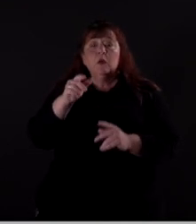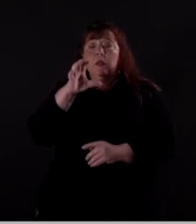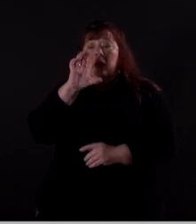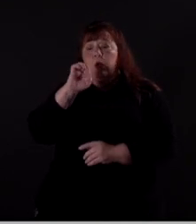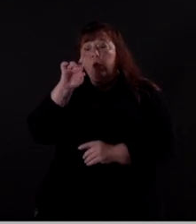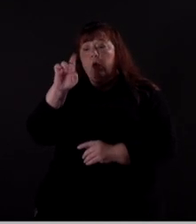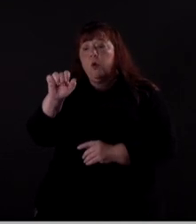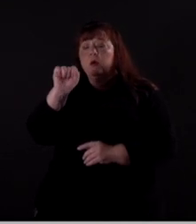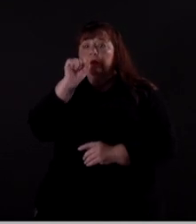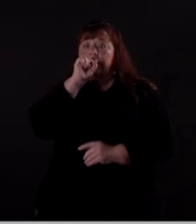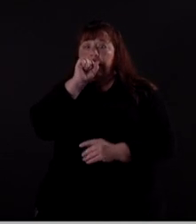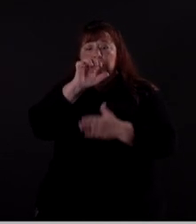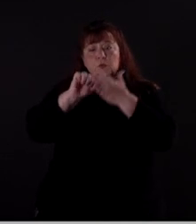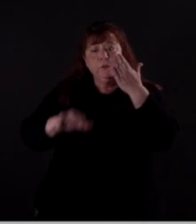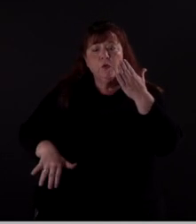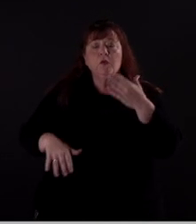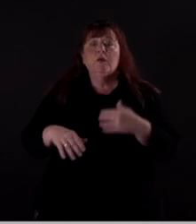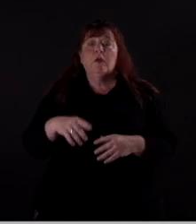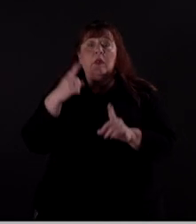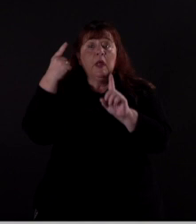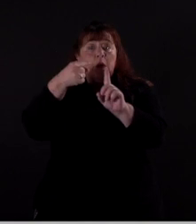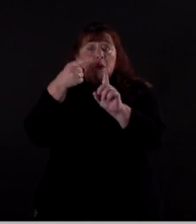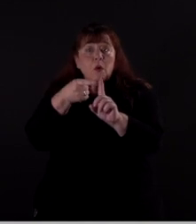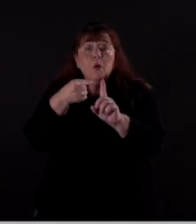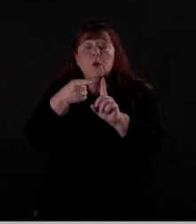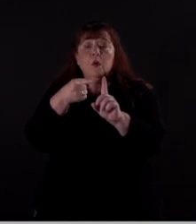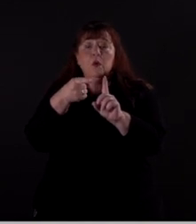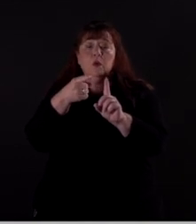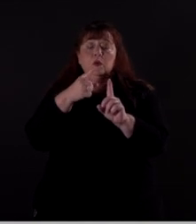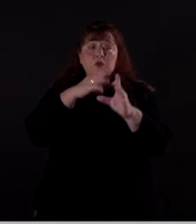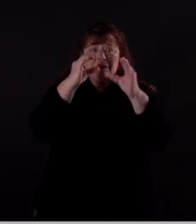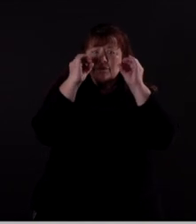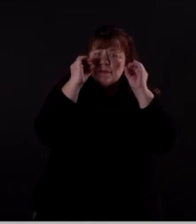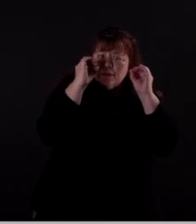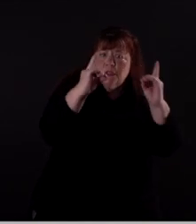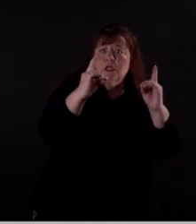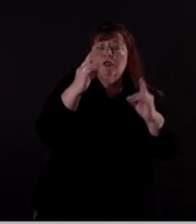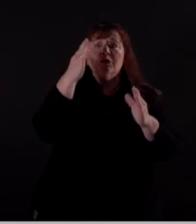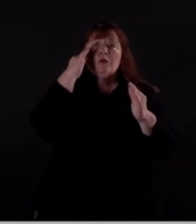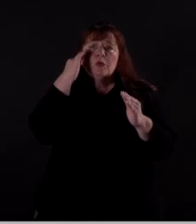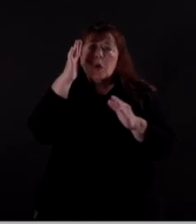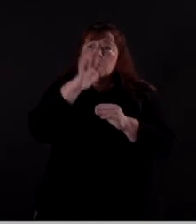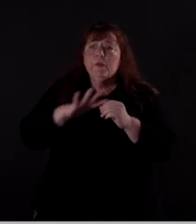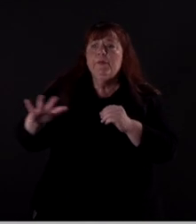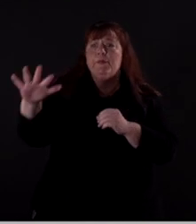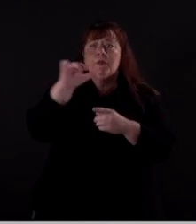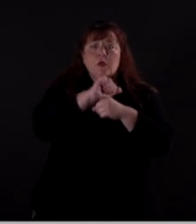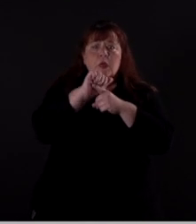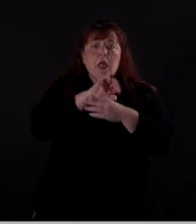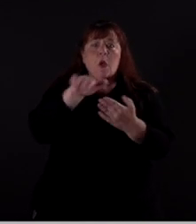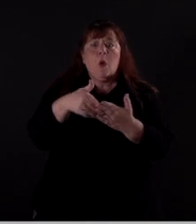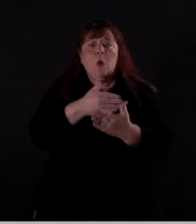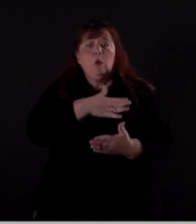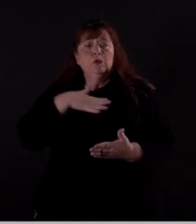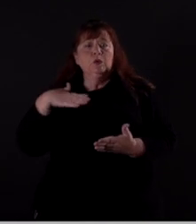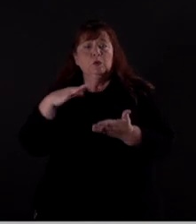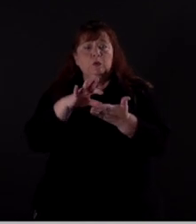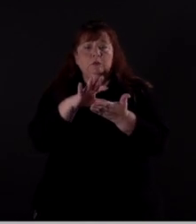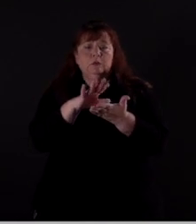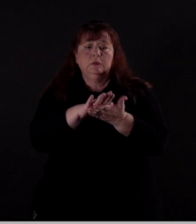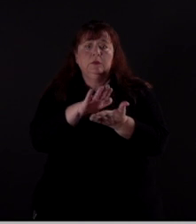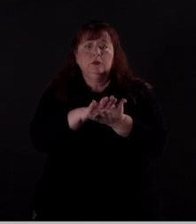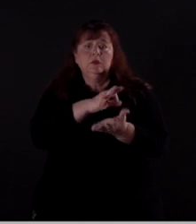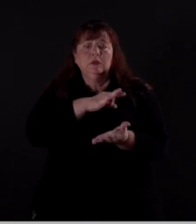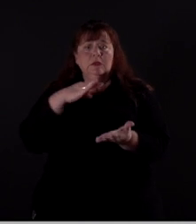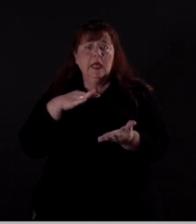The whole goal with Safe to Tell was really doing education and awareness in the community, training all school staff, whether you are a bus driver